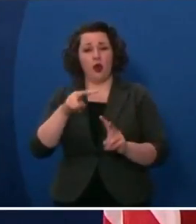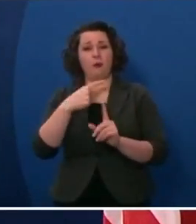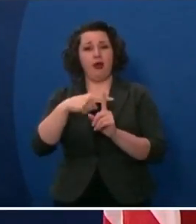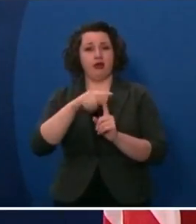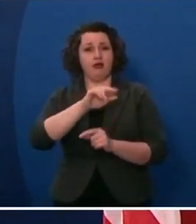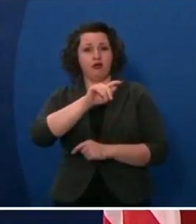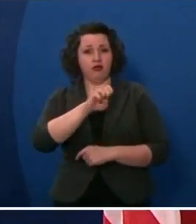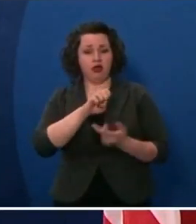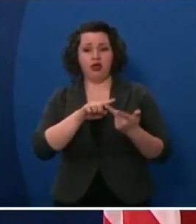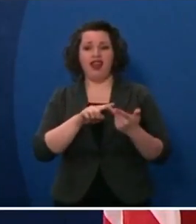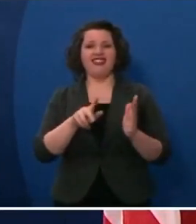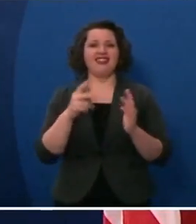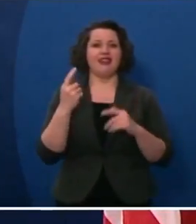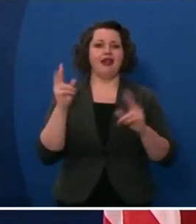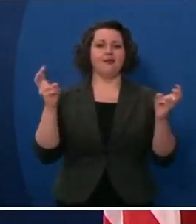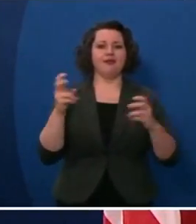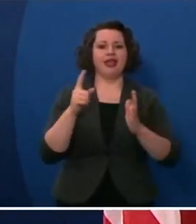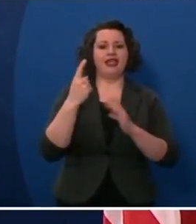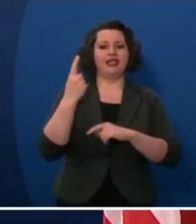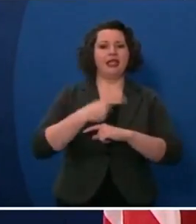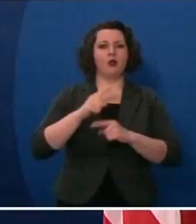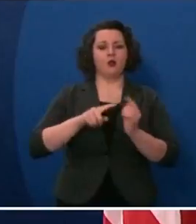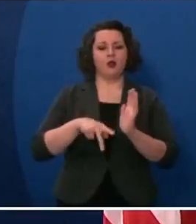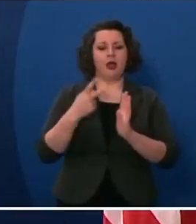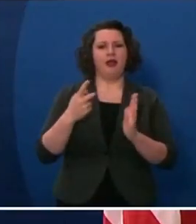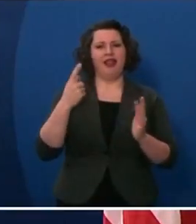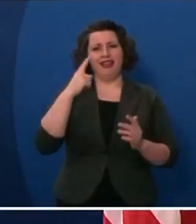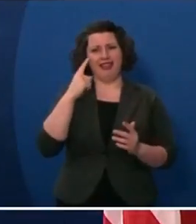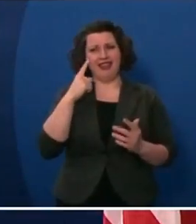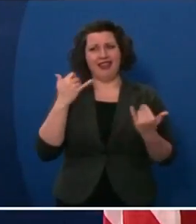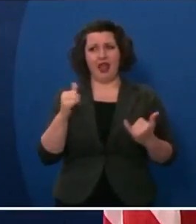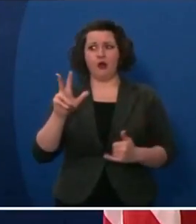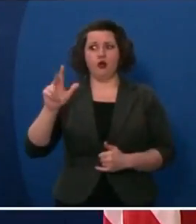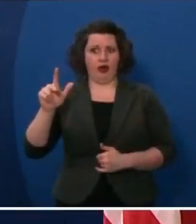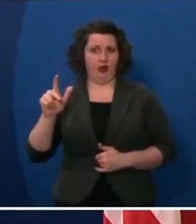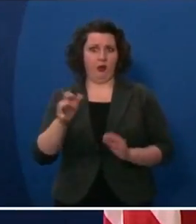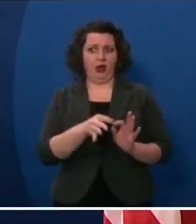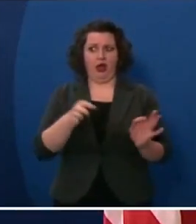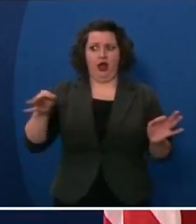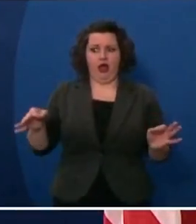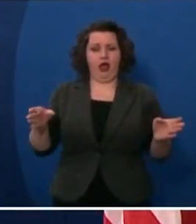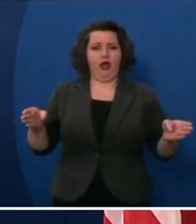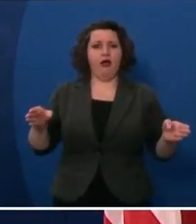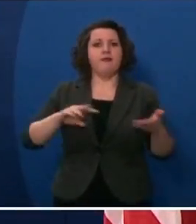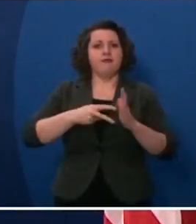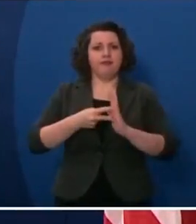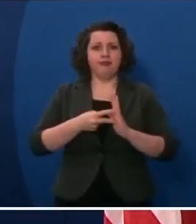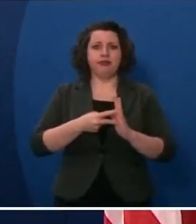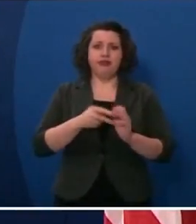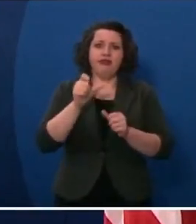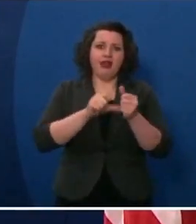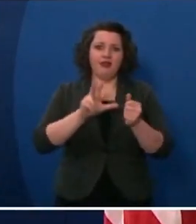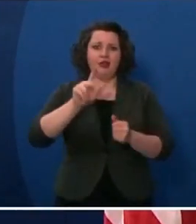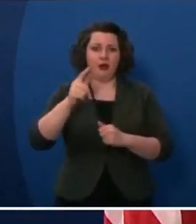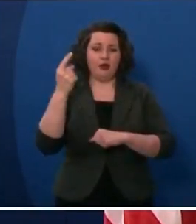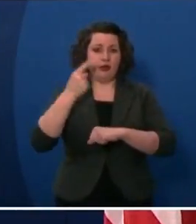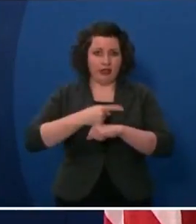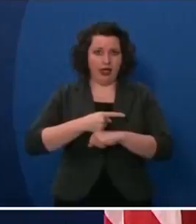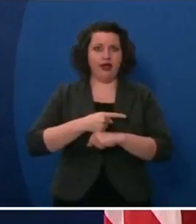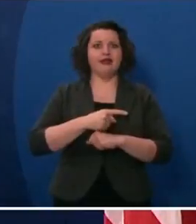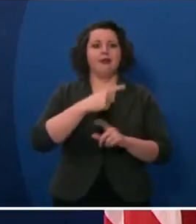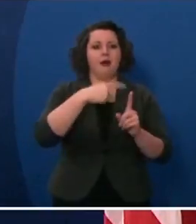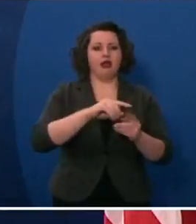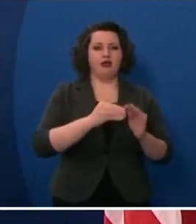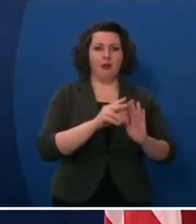look at the days to double. I mean, I think that's at 23 right now, which really speaks to the spread of the virus, so that's a really